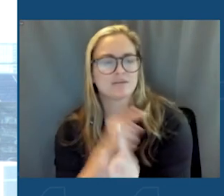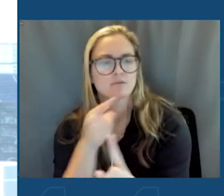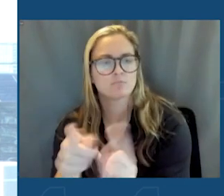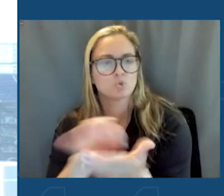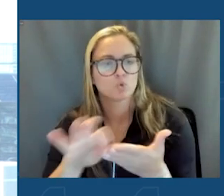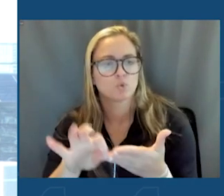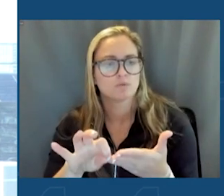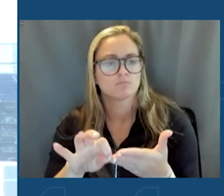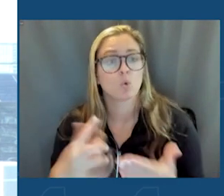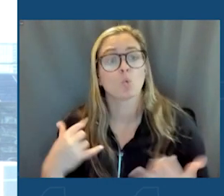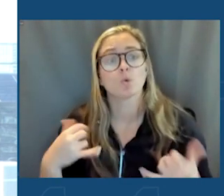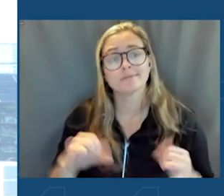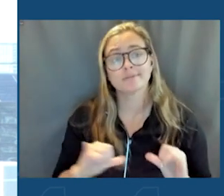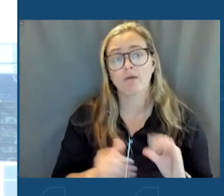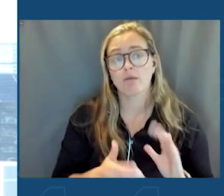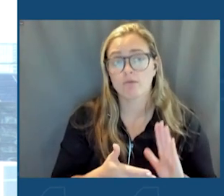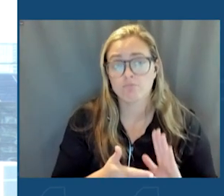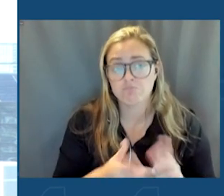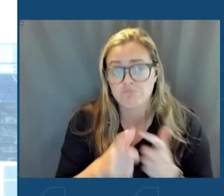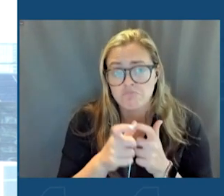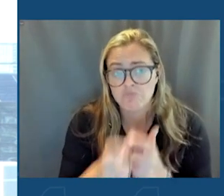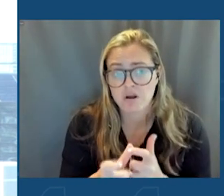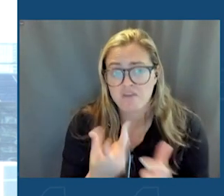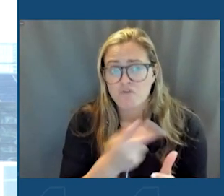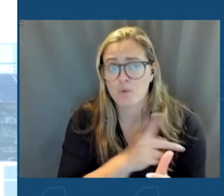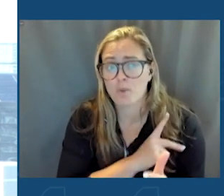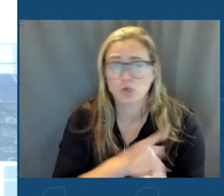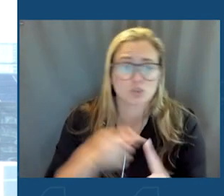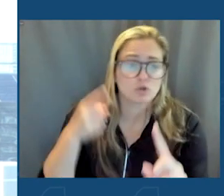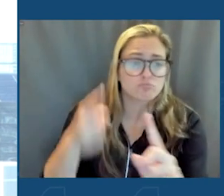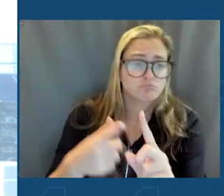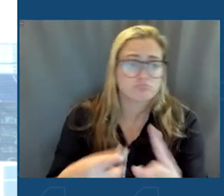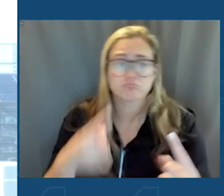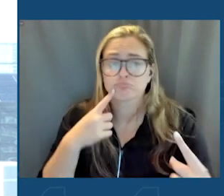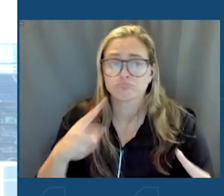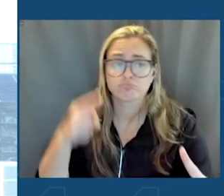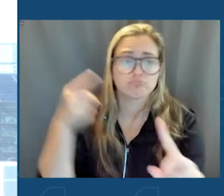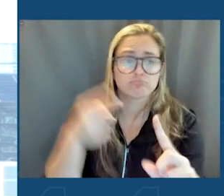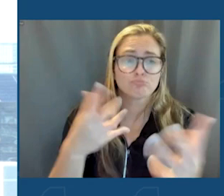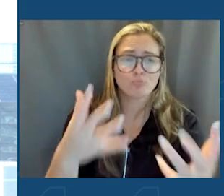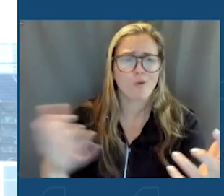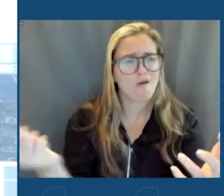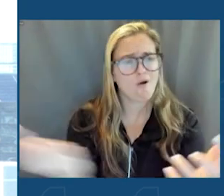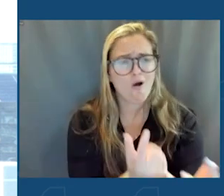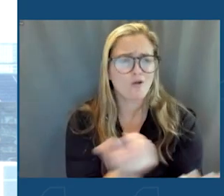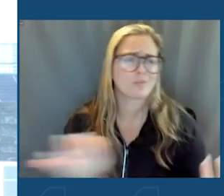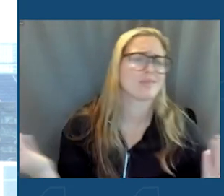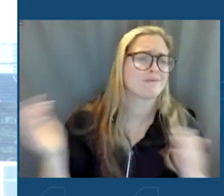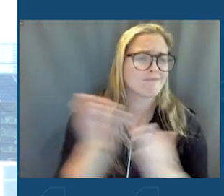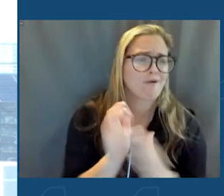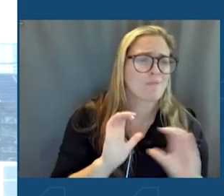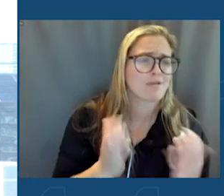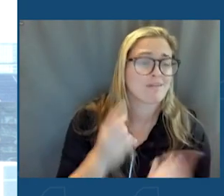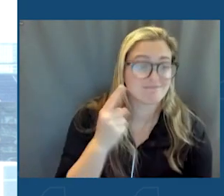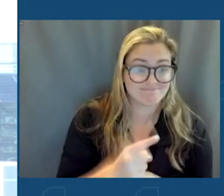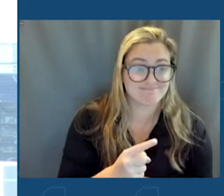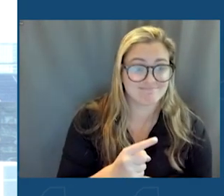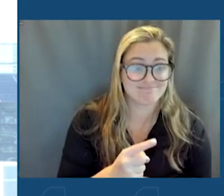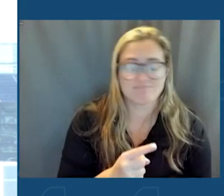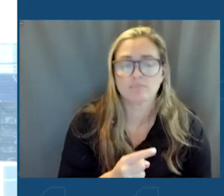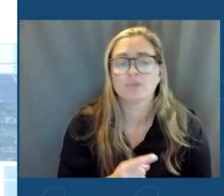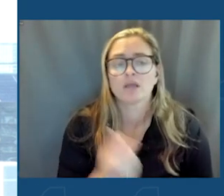while we're still running for personal bests, because we've got that pride and we want to all be head of the class, we don't win